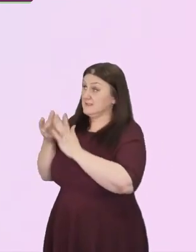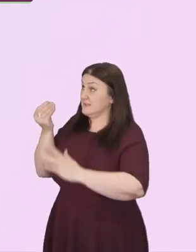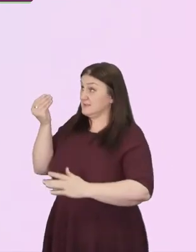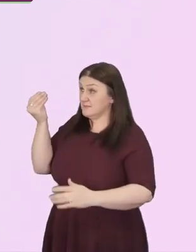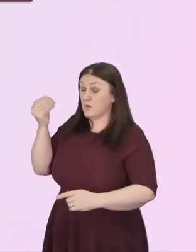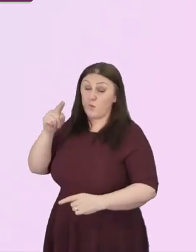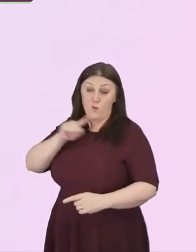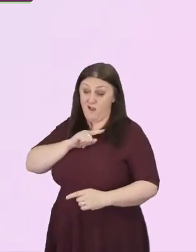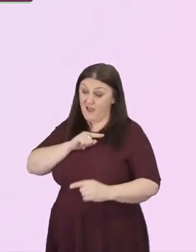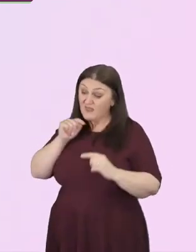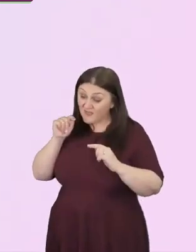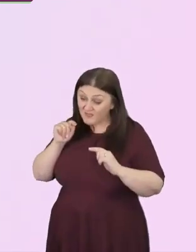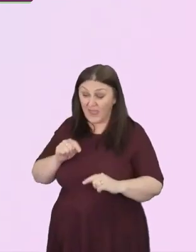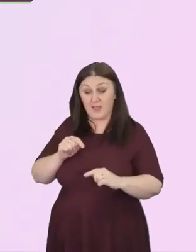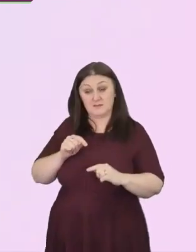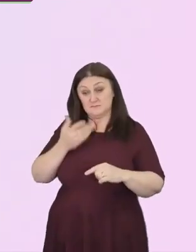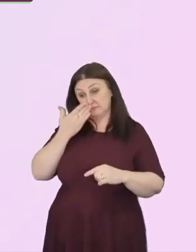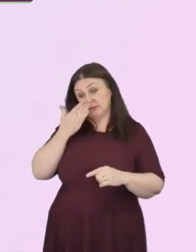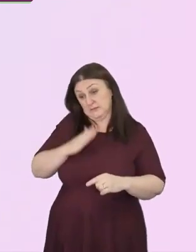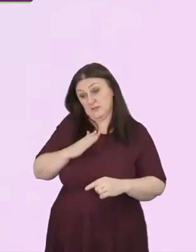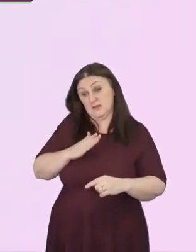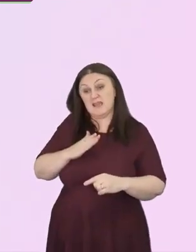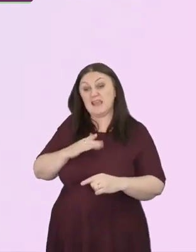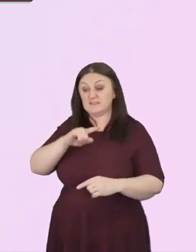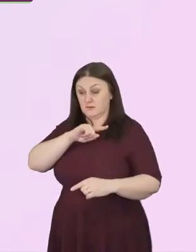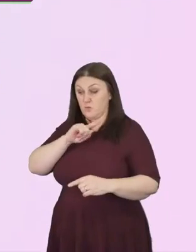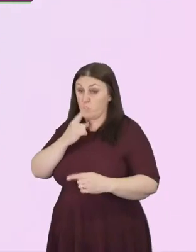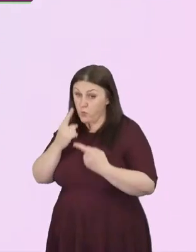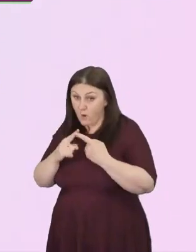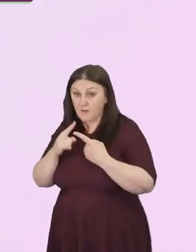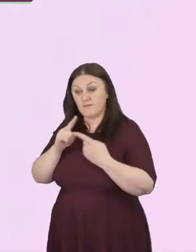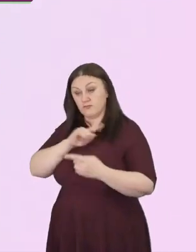brothers and sisters still cannot breathe.